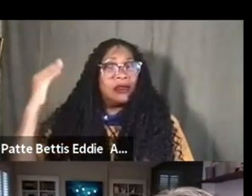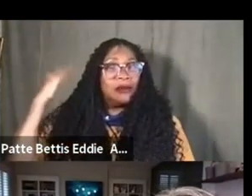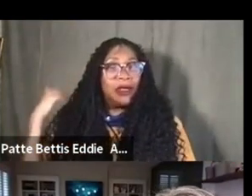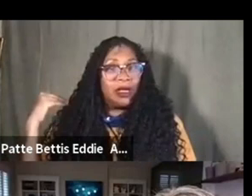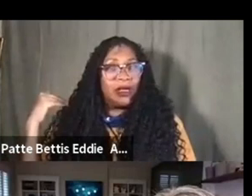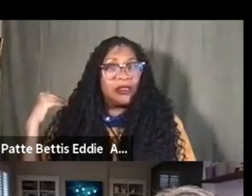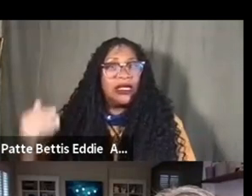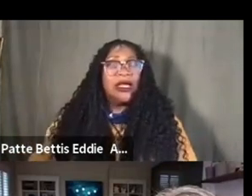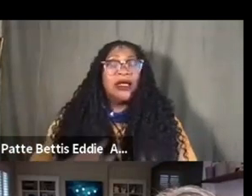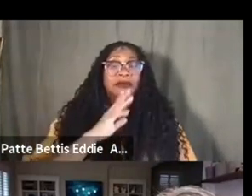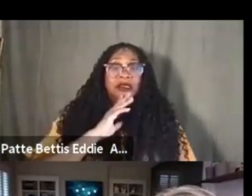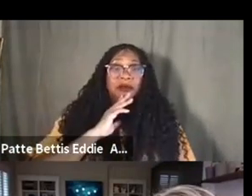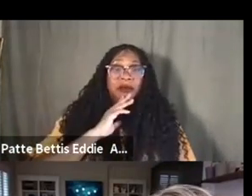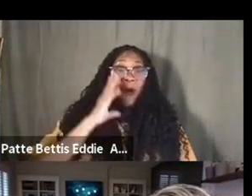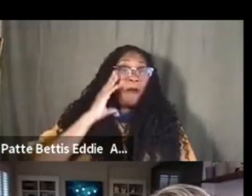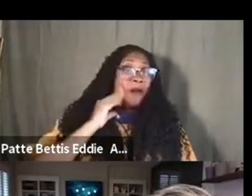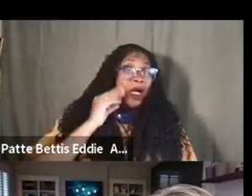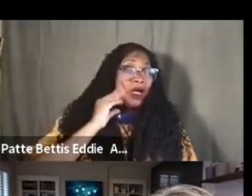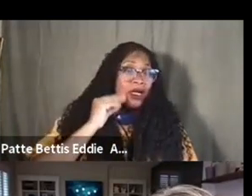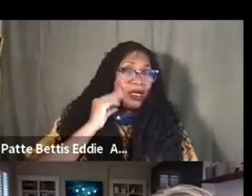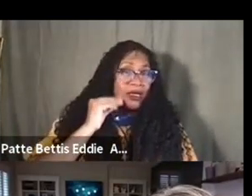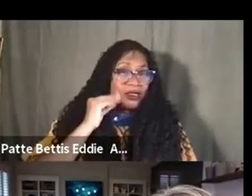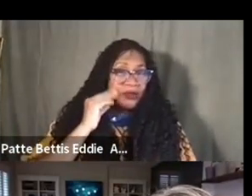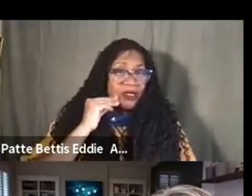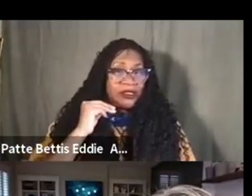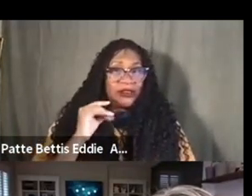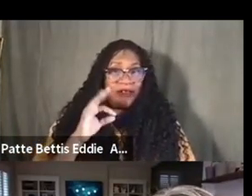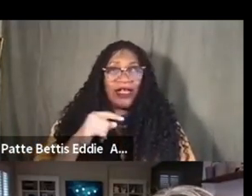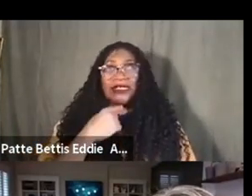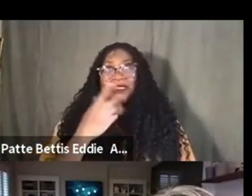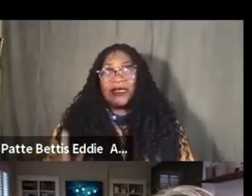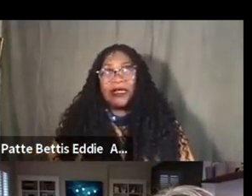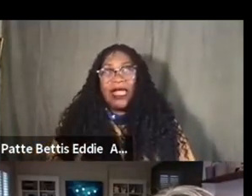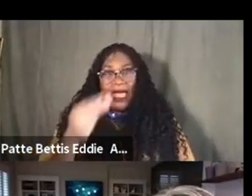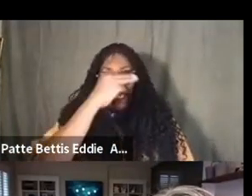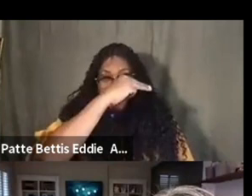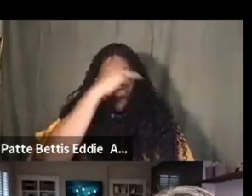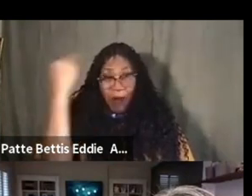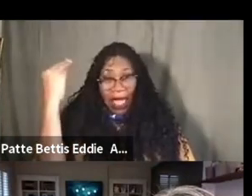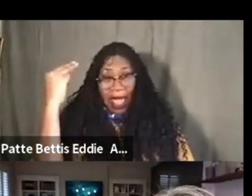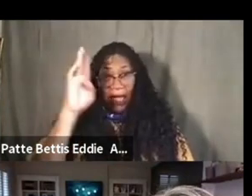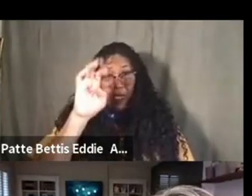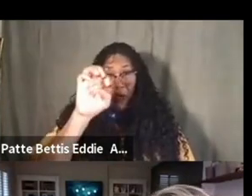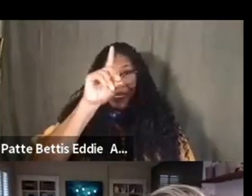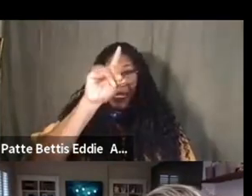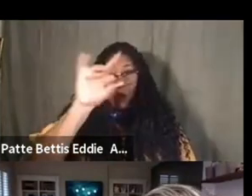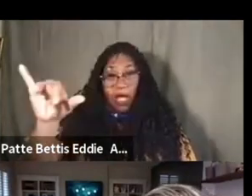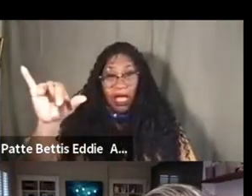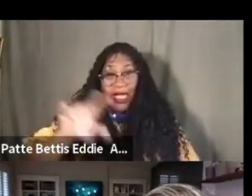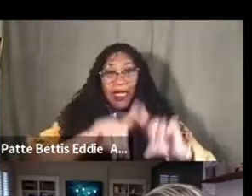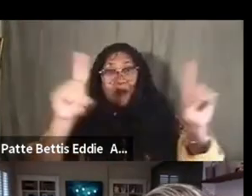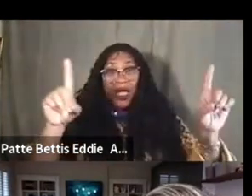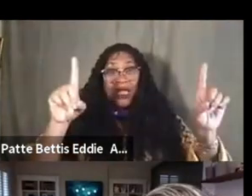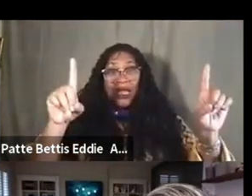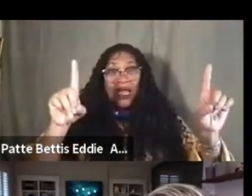about my experience as a, a Black, if I could say it like this, as a Black body, but I'm really talking about universal